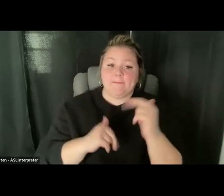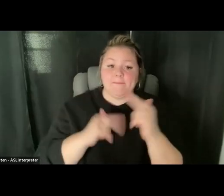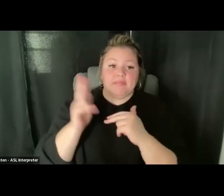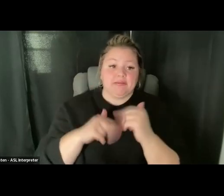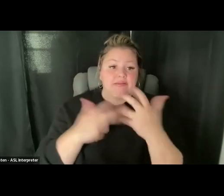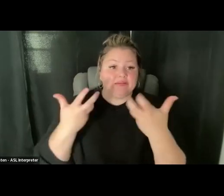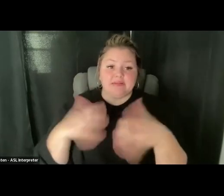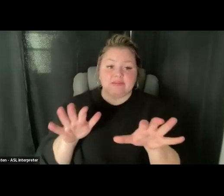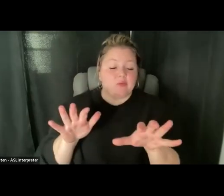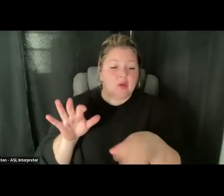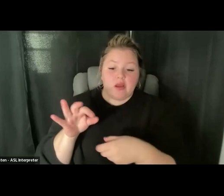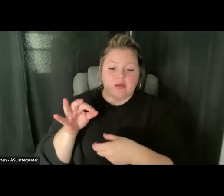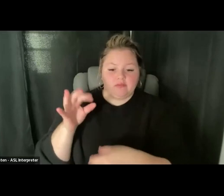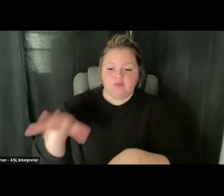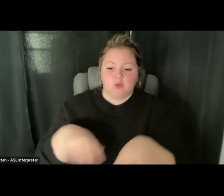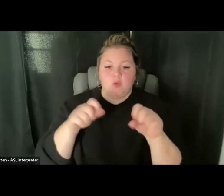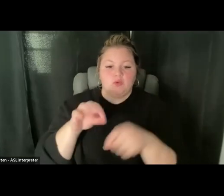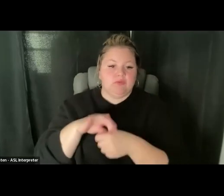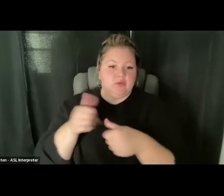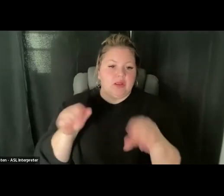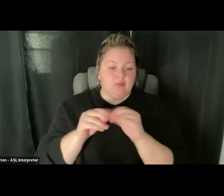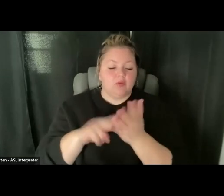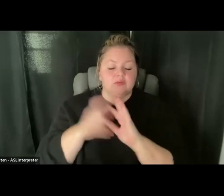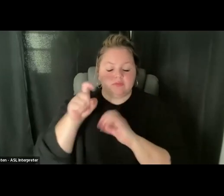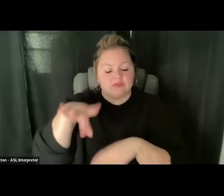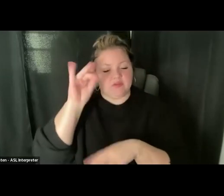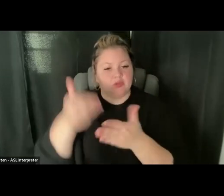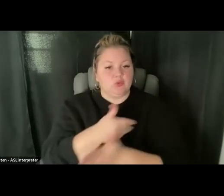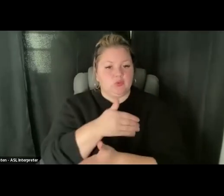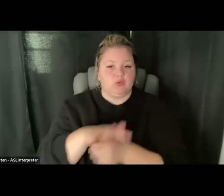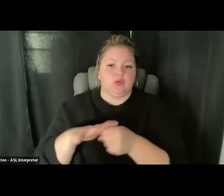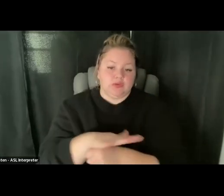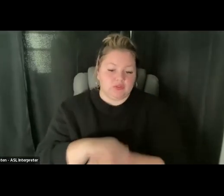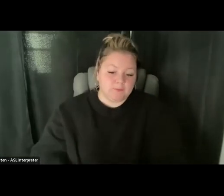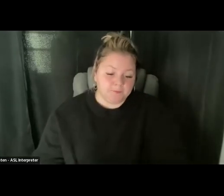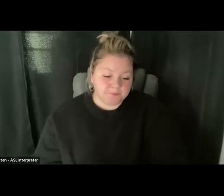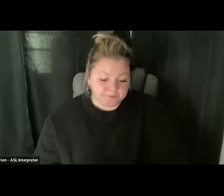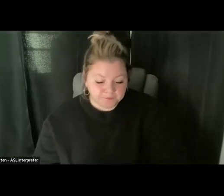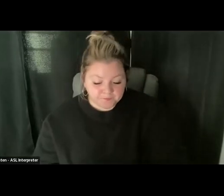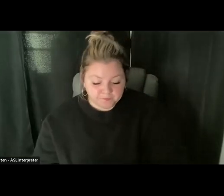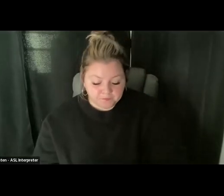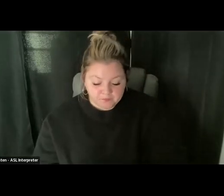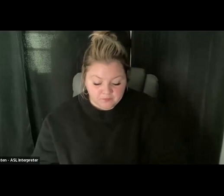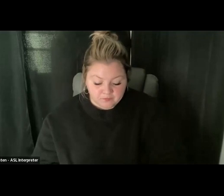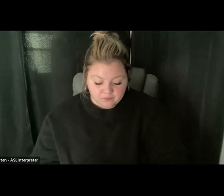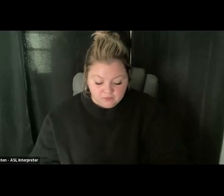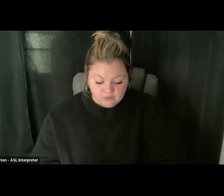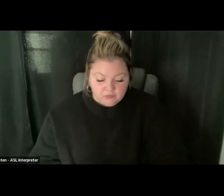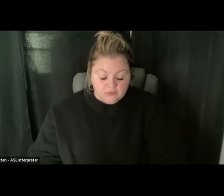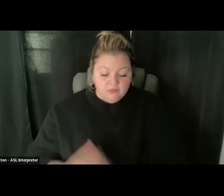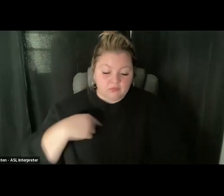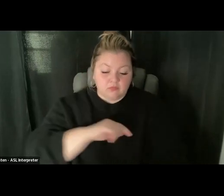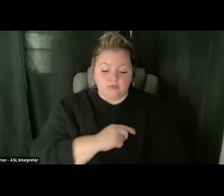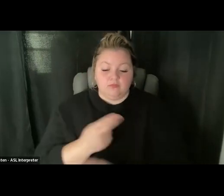there anymore, so we have to find a new location. So we use a survey tool, which many of you are probably familiar with,